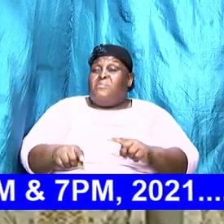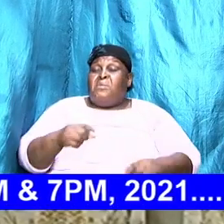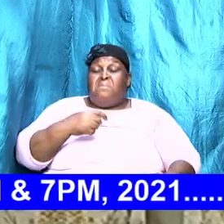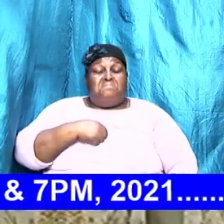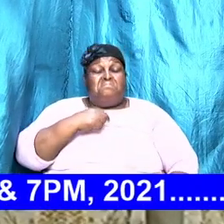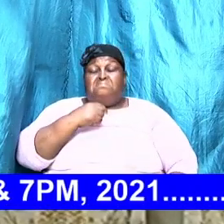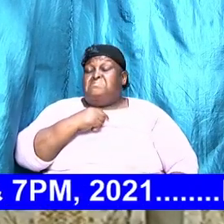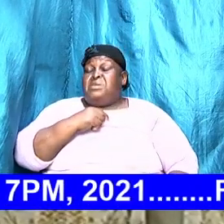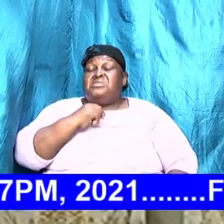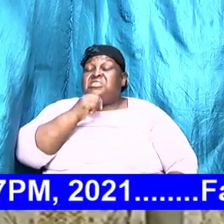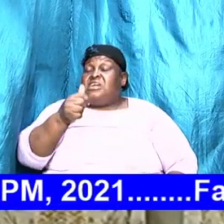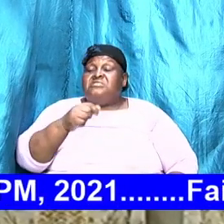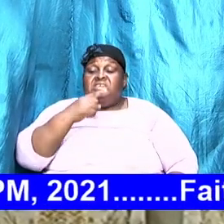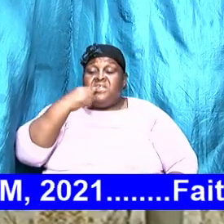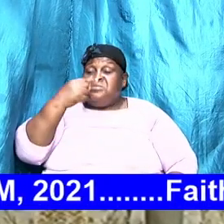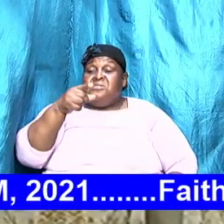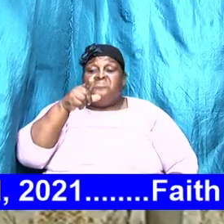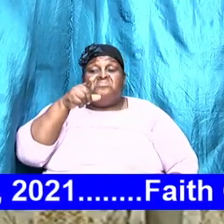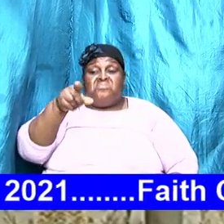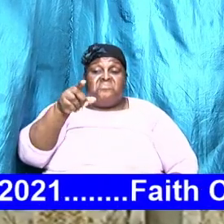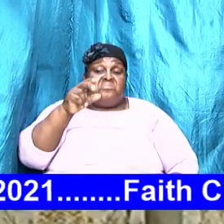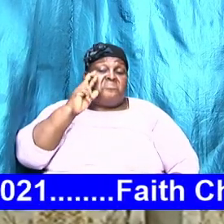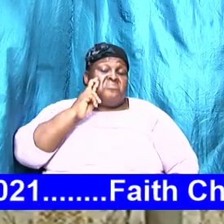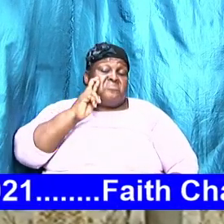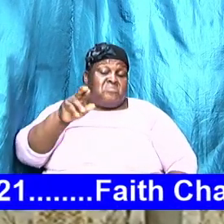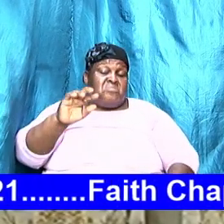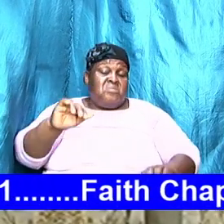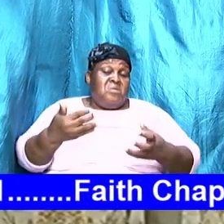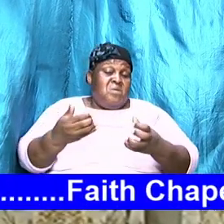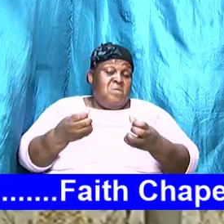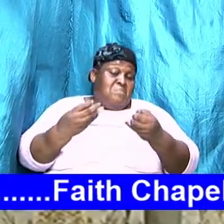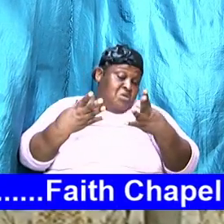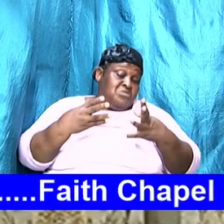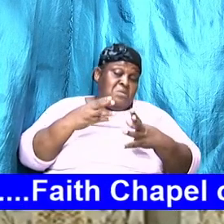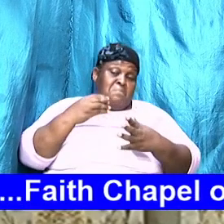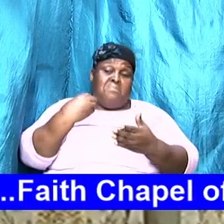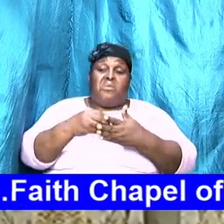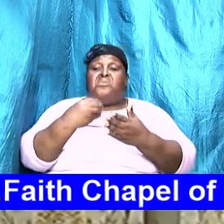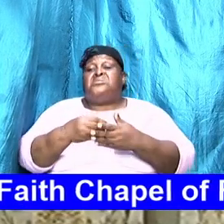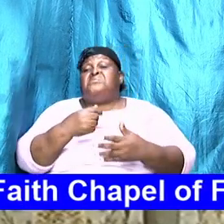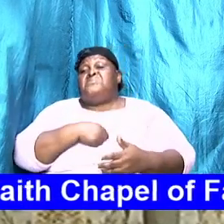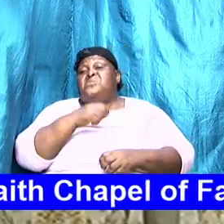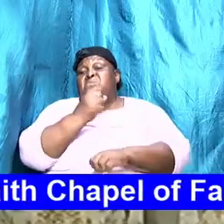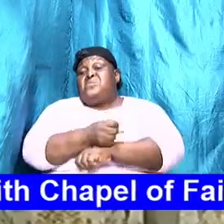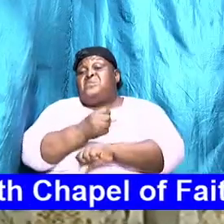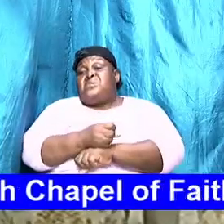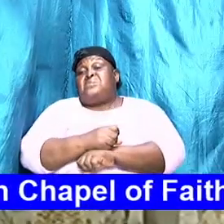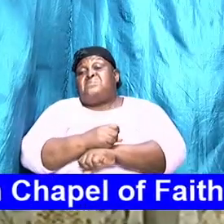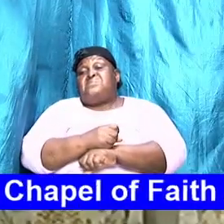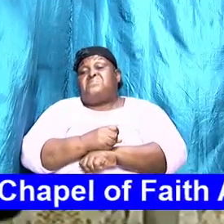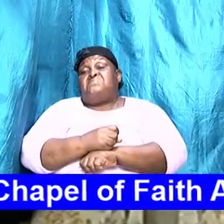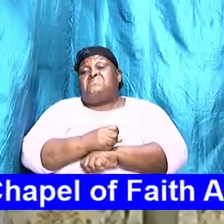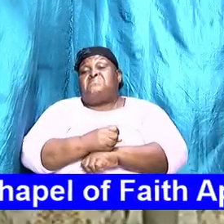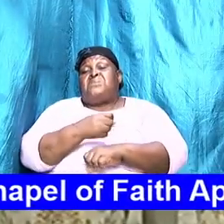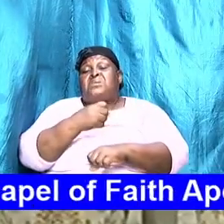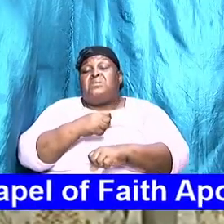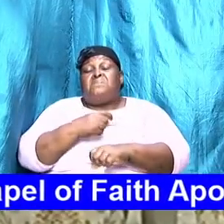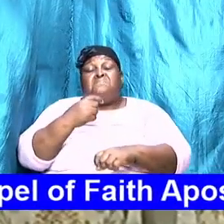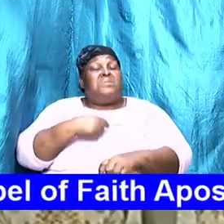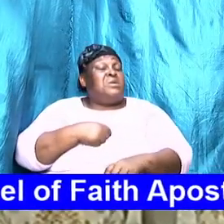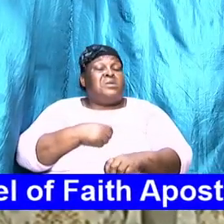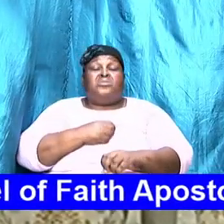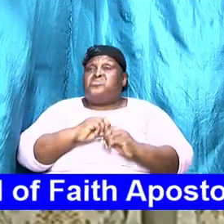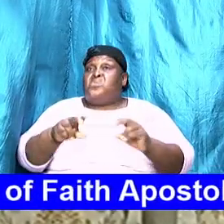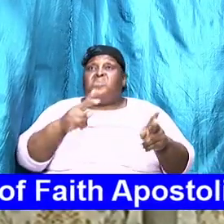much money me work because she go in this and she go me not care make it mashup you will never know how